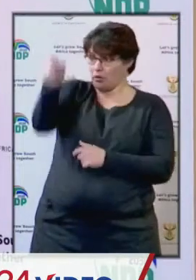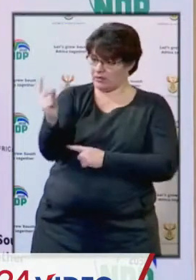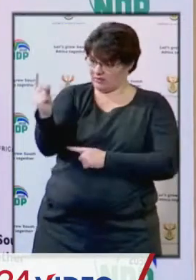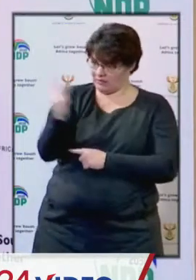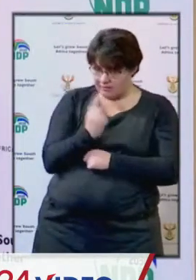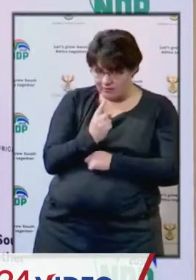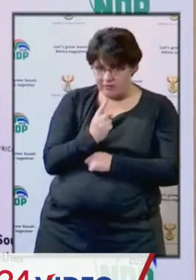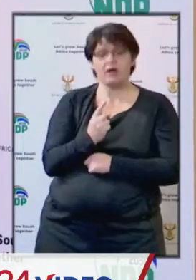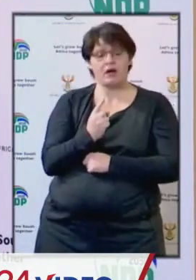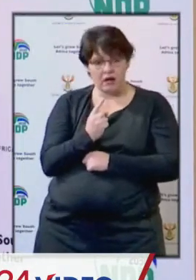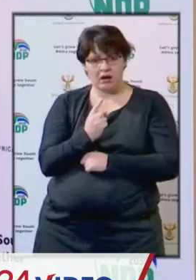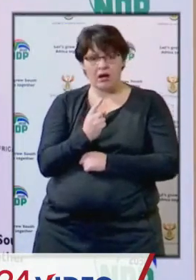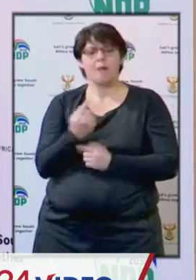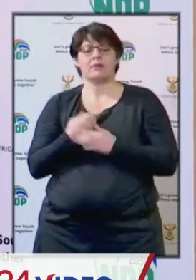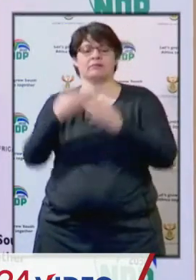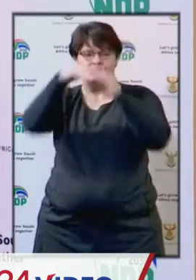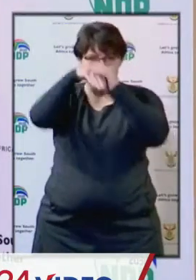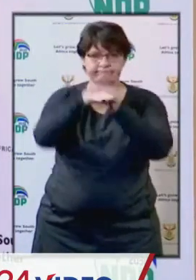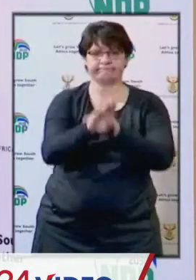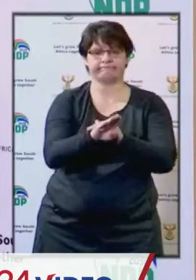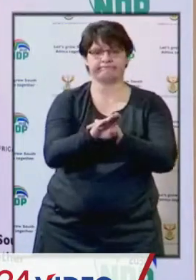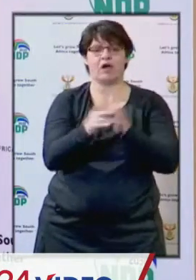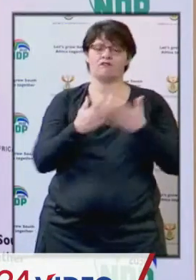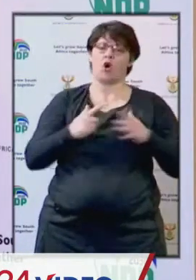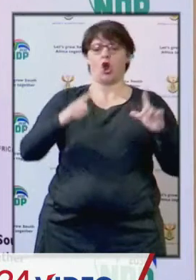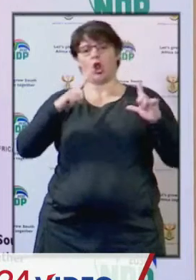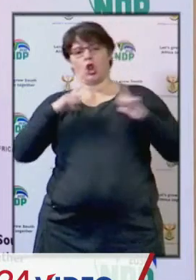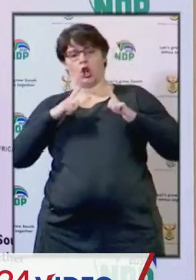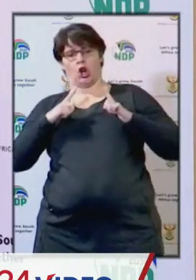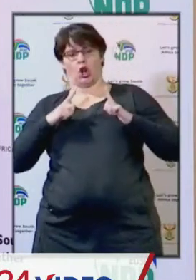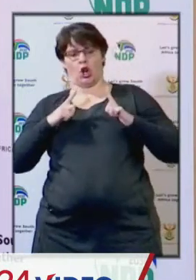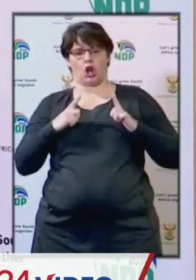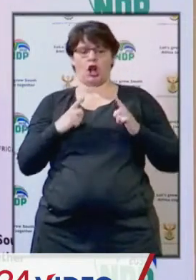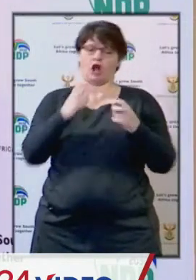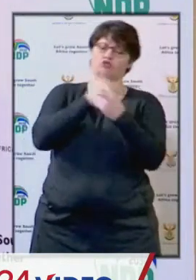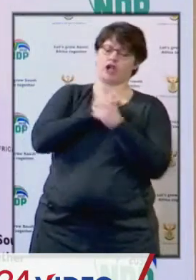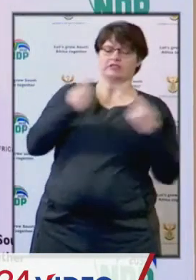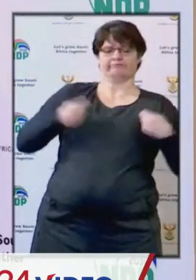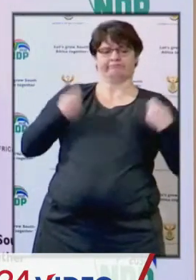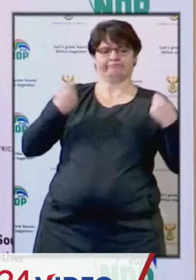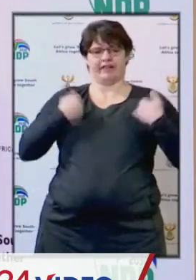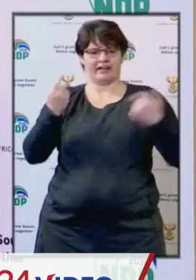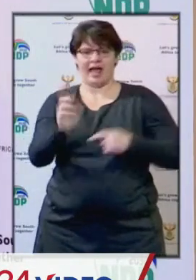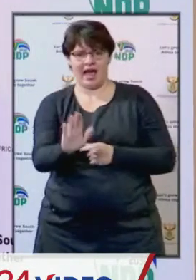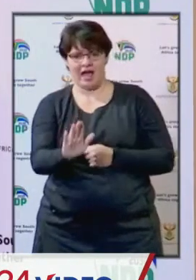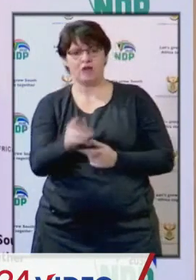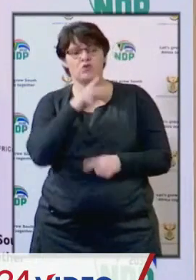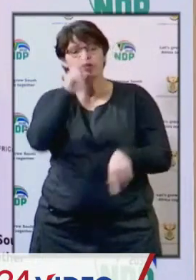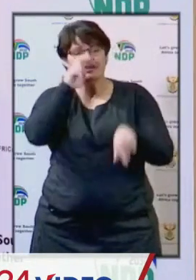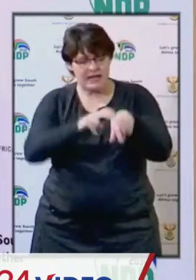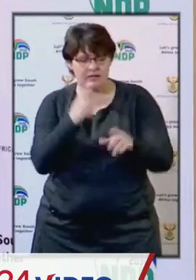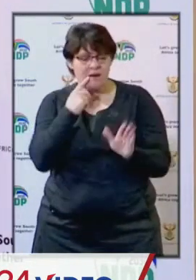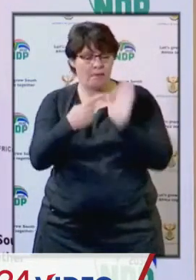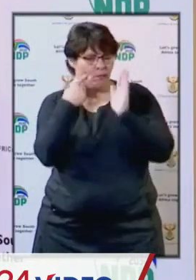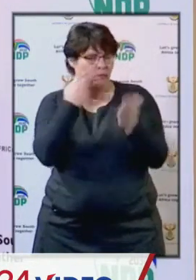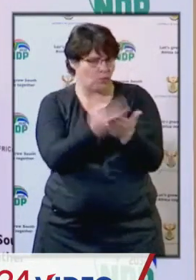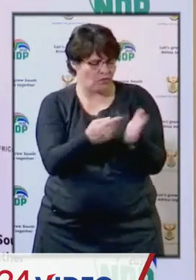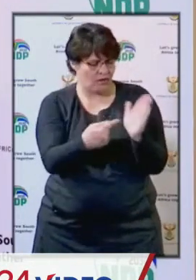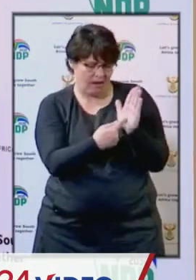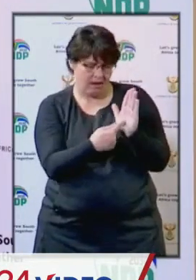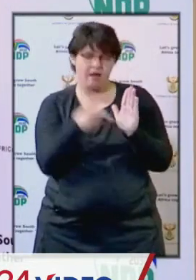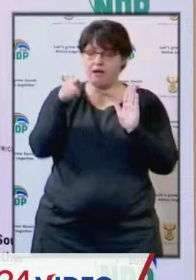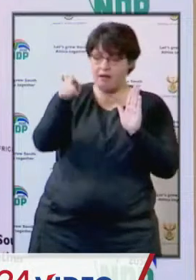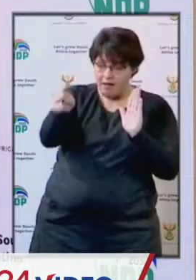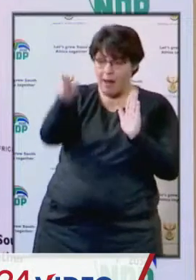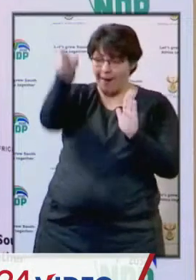are not coming into an establishment for leisure purposes. You have to be able to be accountable as an owner of